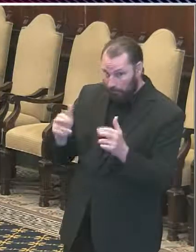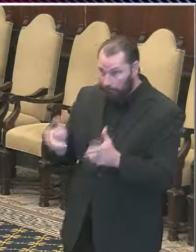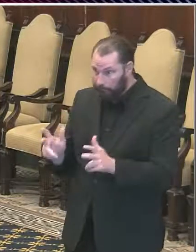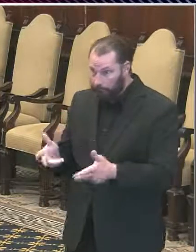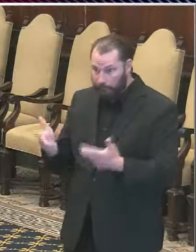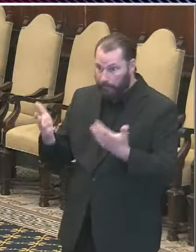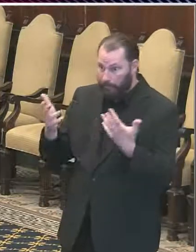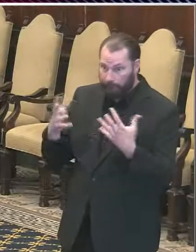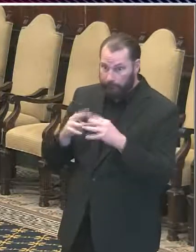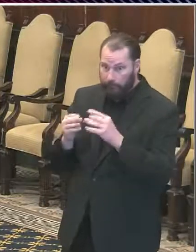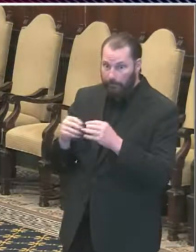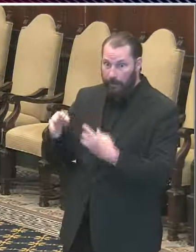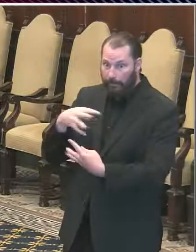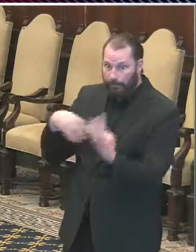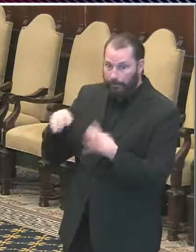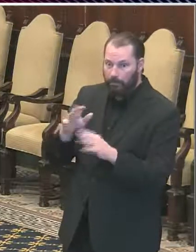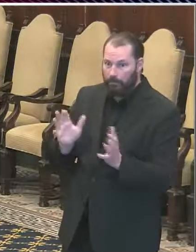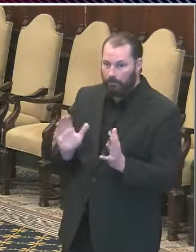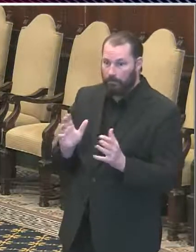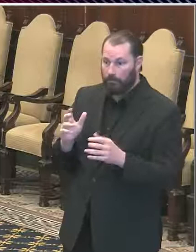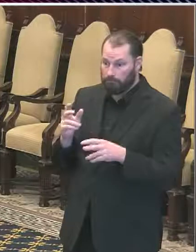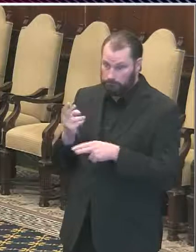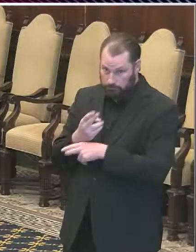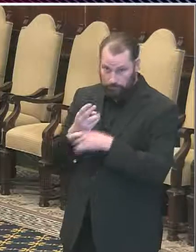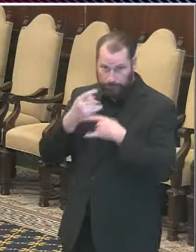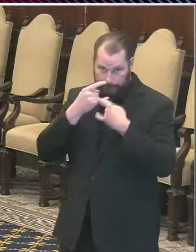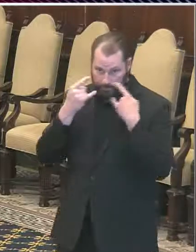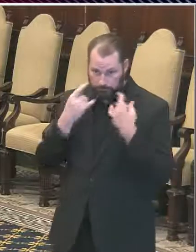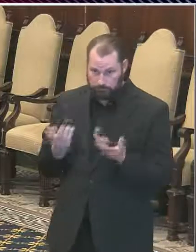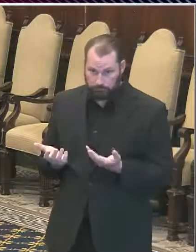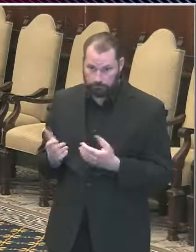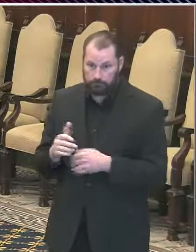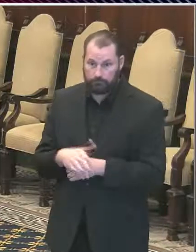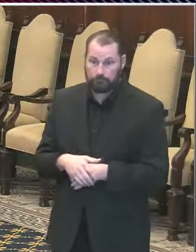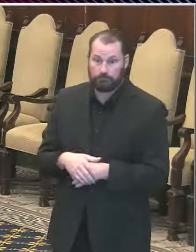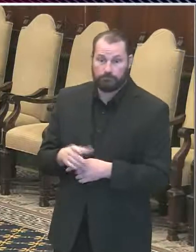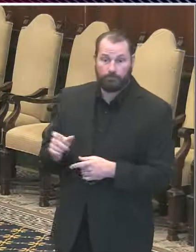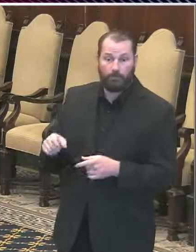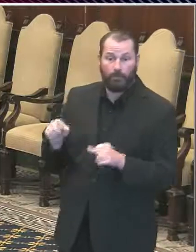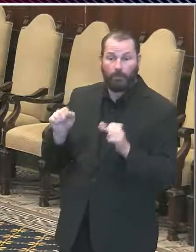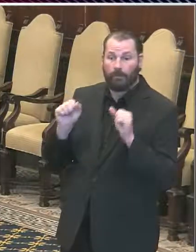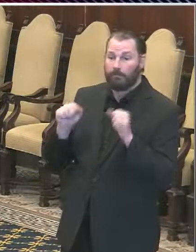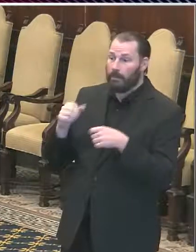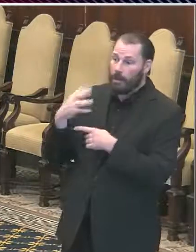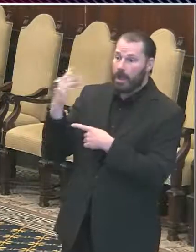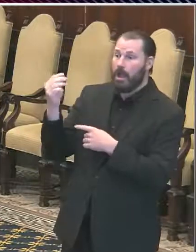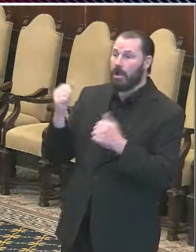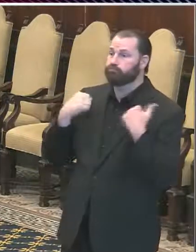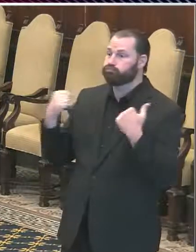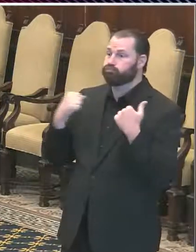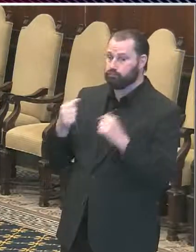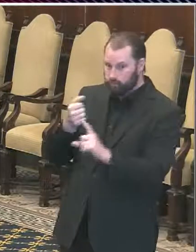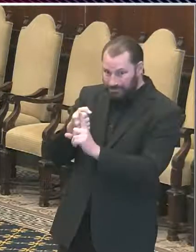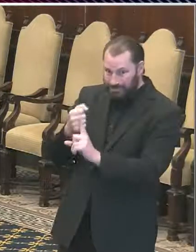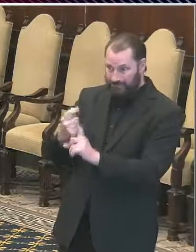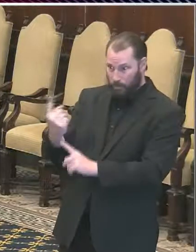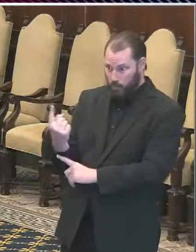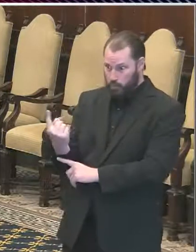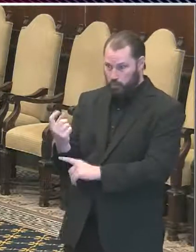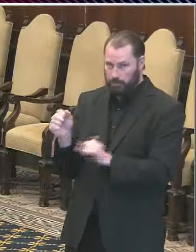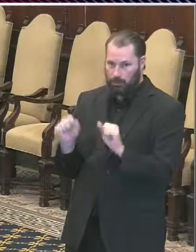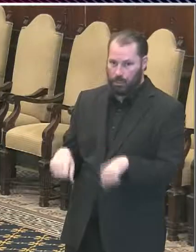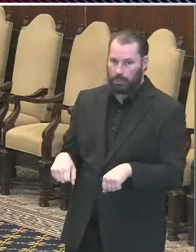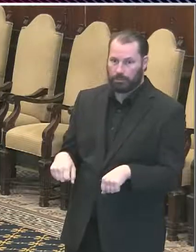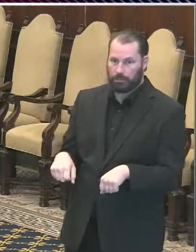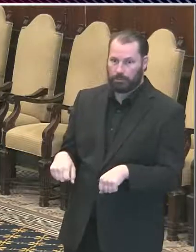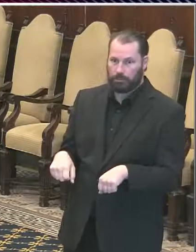hour and a half and then go back home and give some space to other people. They shouldn't be barbecuing close